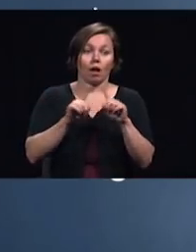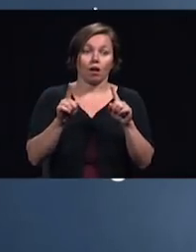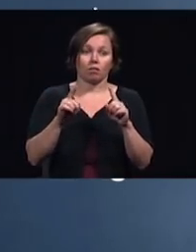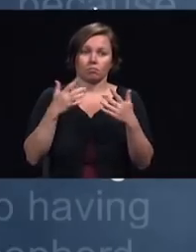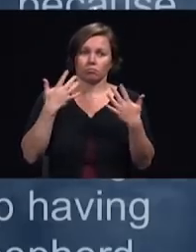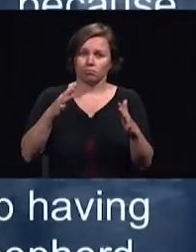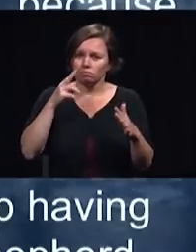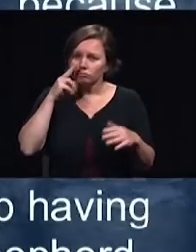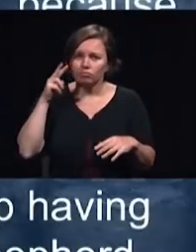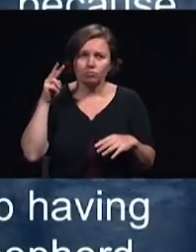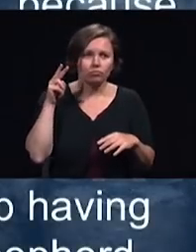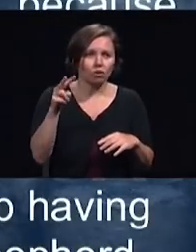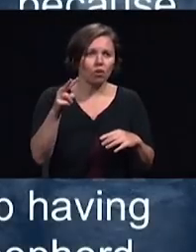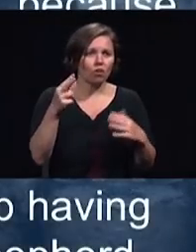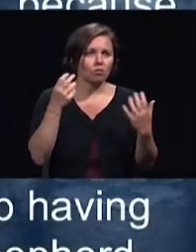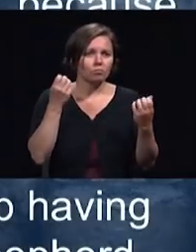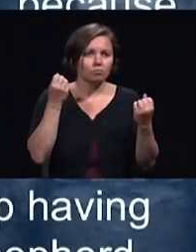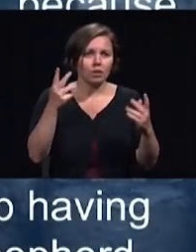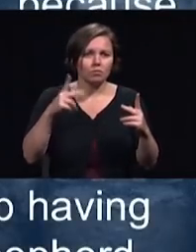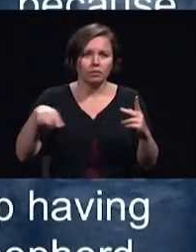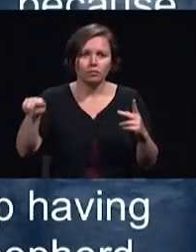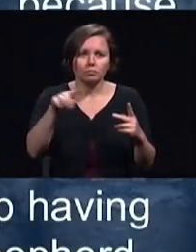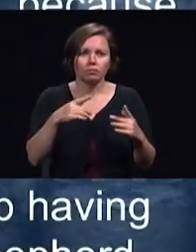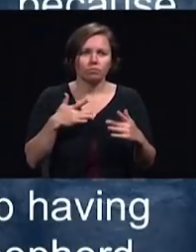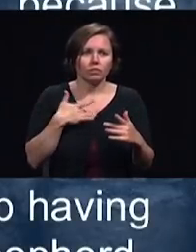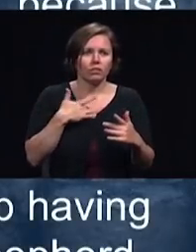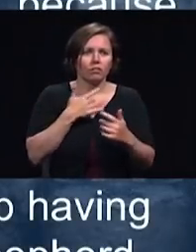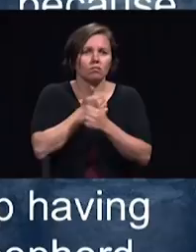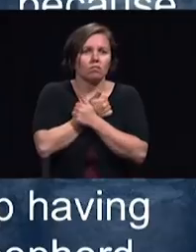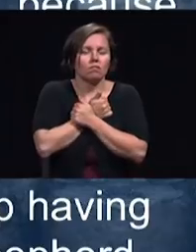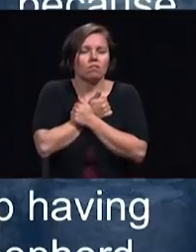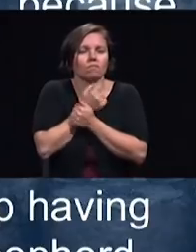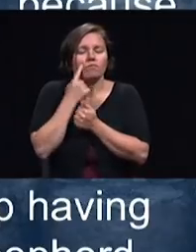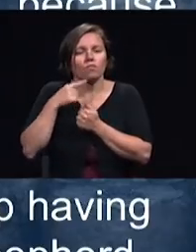multitudes he was moved with compassion for them